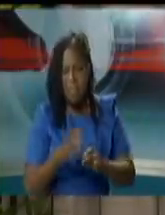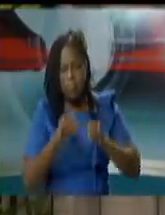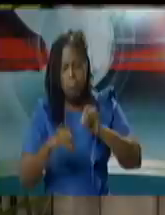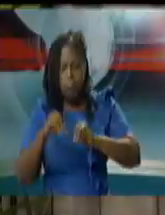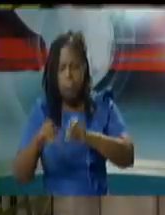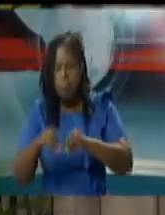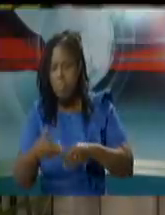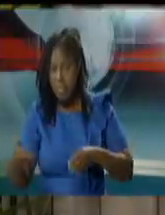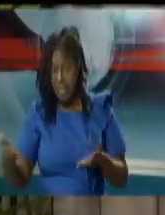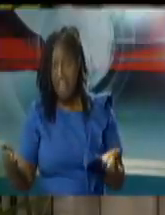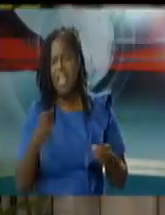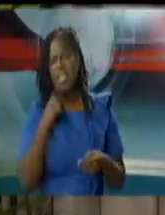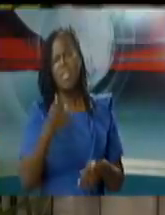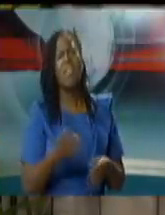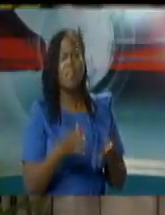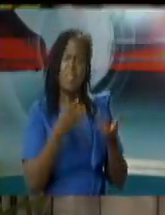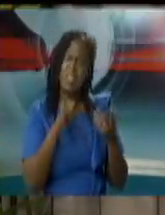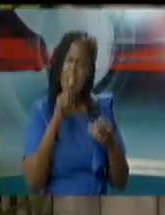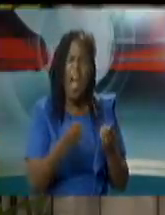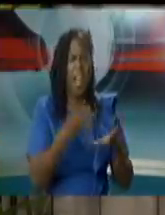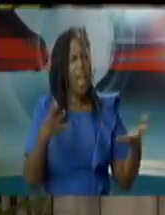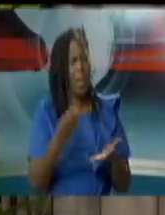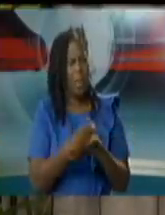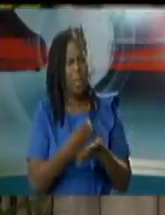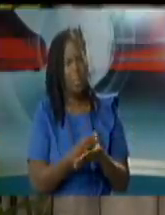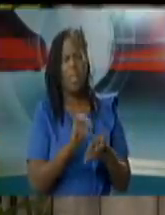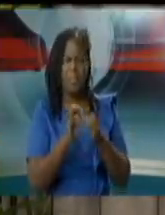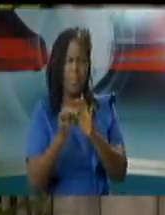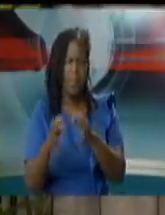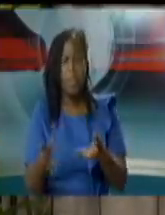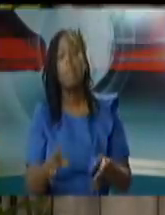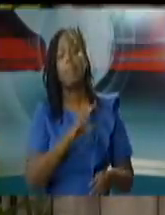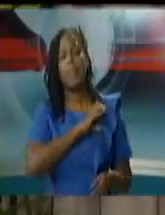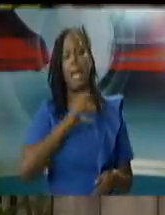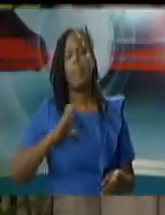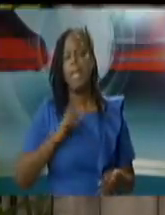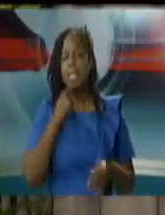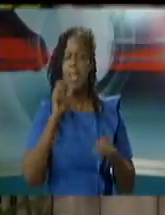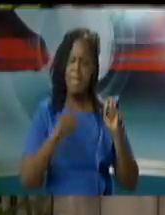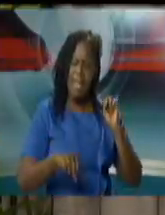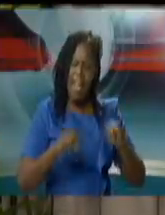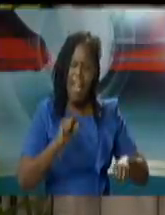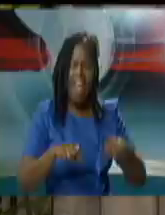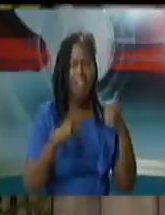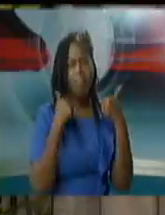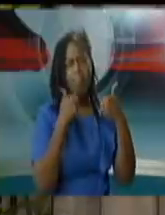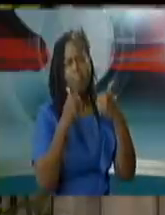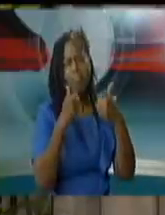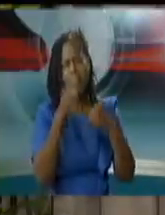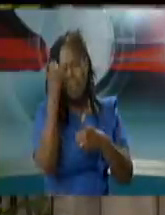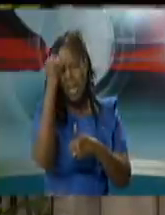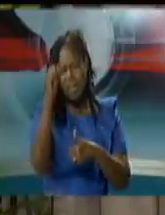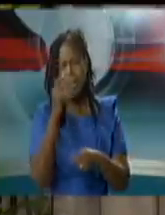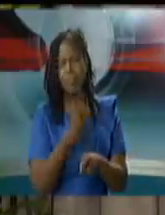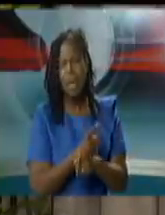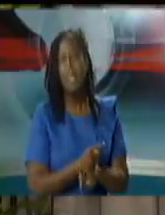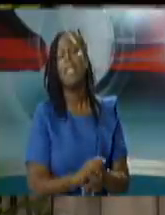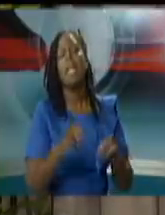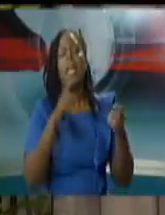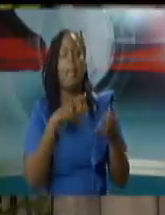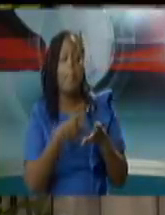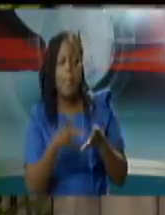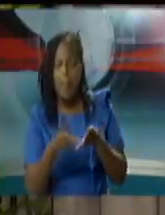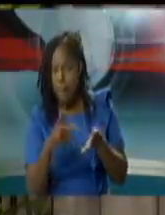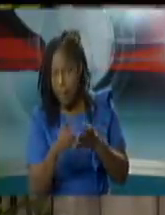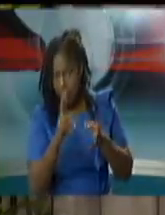tell you that they were very modest costs in relation to that the cabinet approved immediately the it structures to hire the personnel etc to